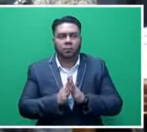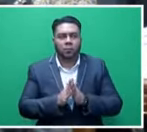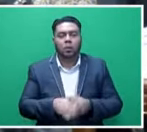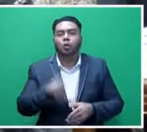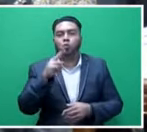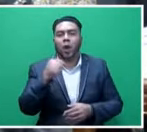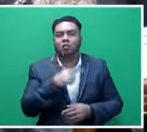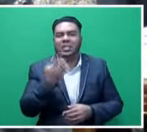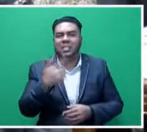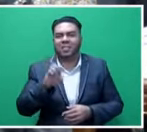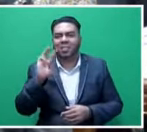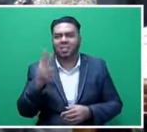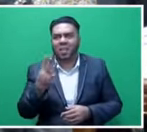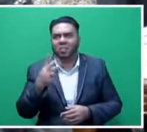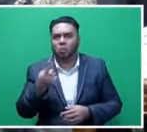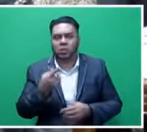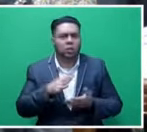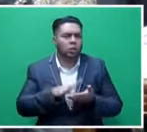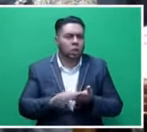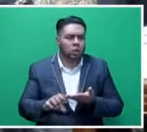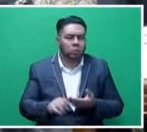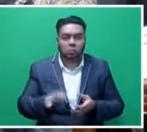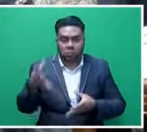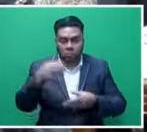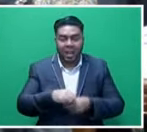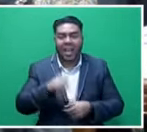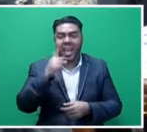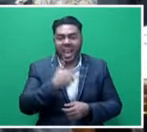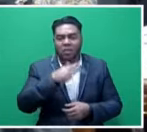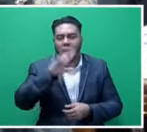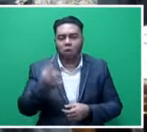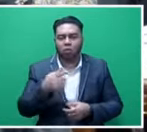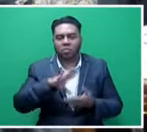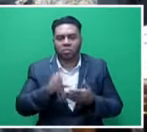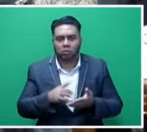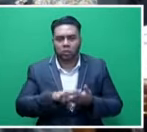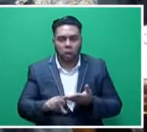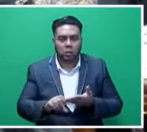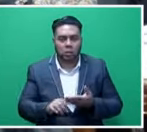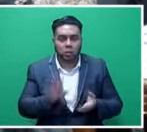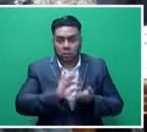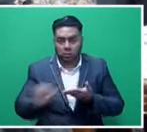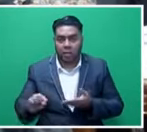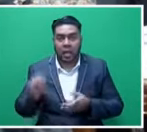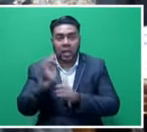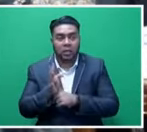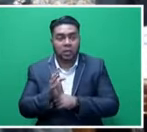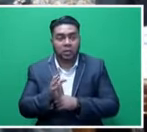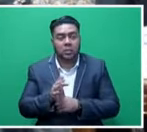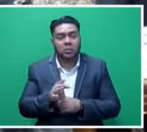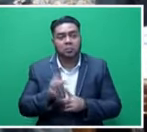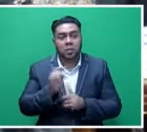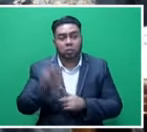$237,000. Overall, cost is $800,000. Grant to Hilton Special School Early Intervention,